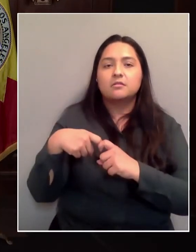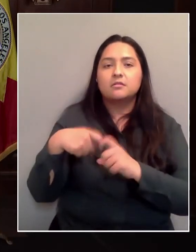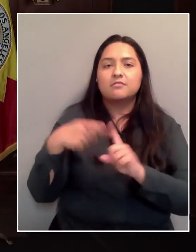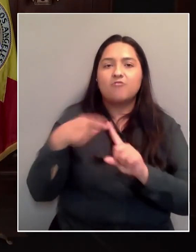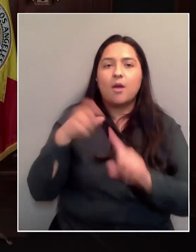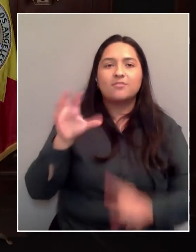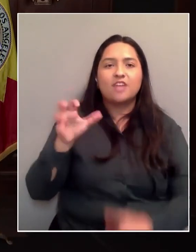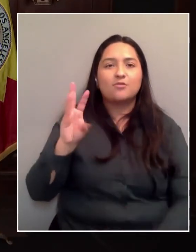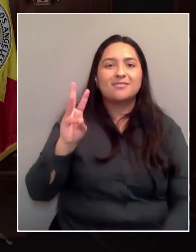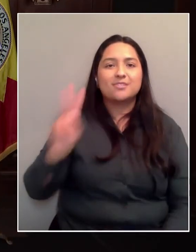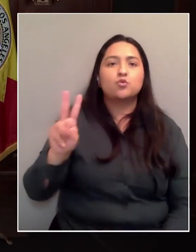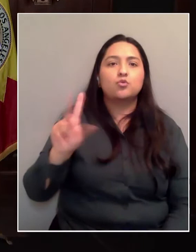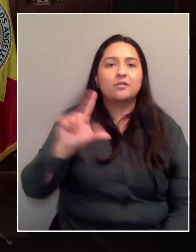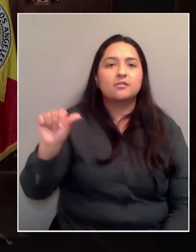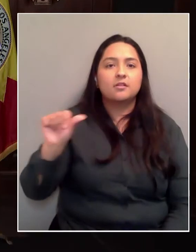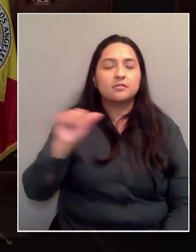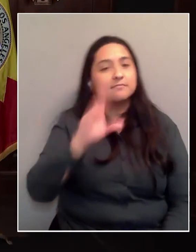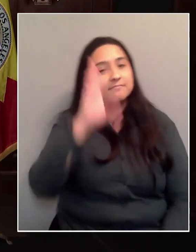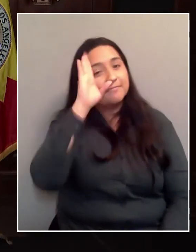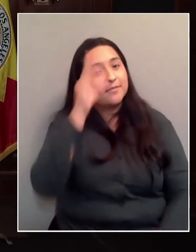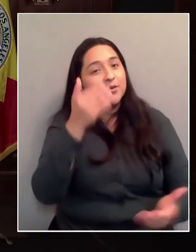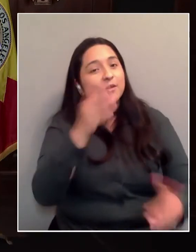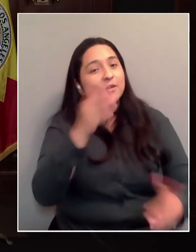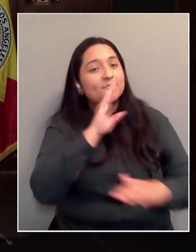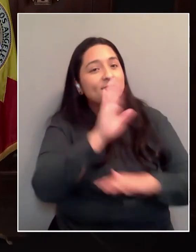Hey Victor. Buenas tardes.